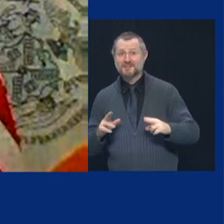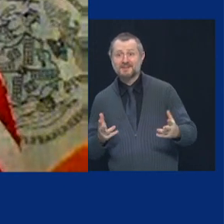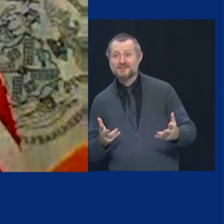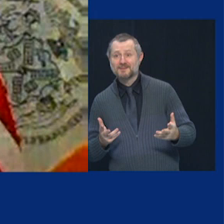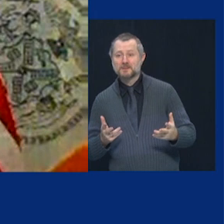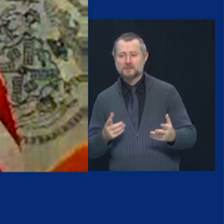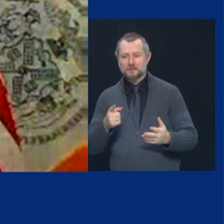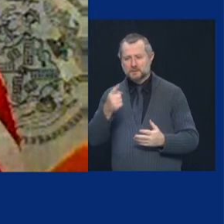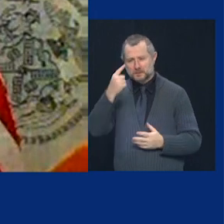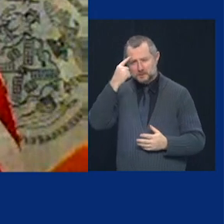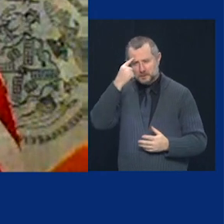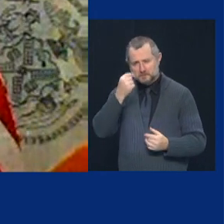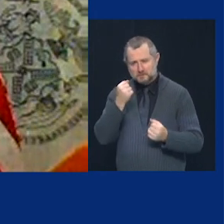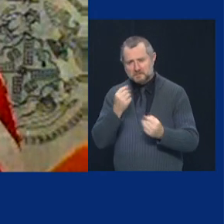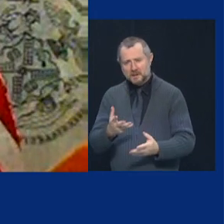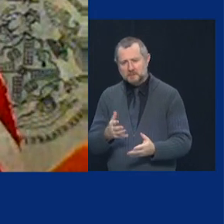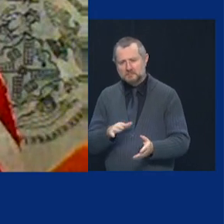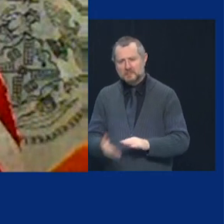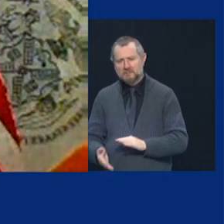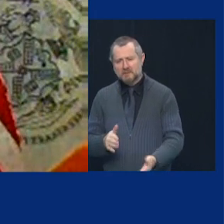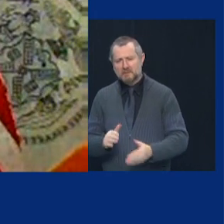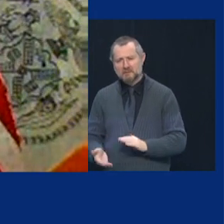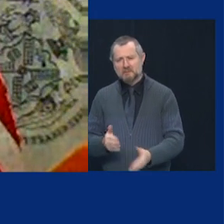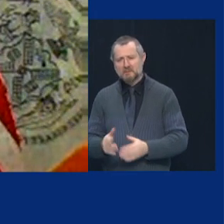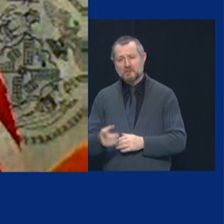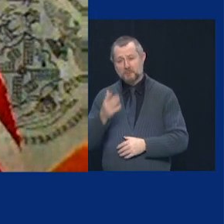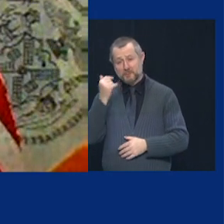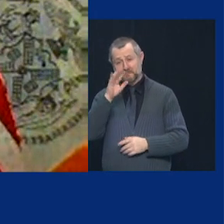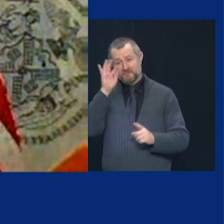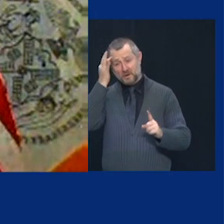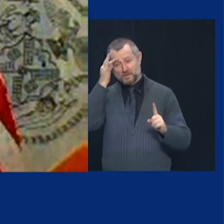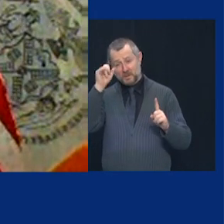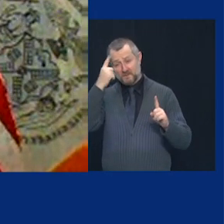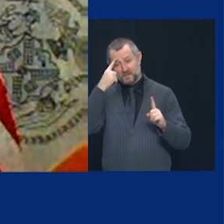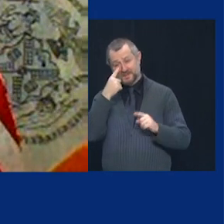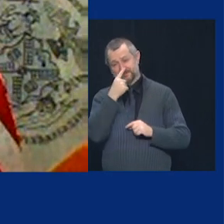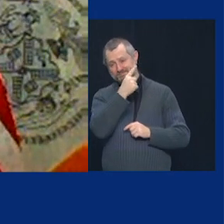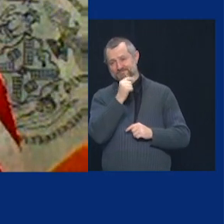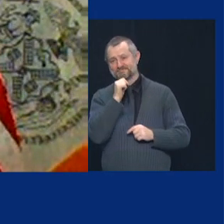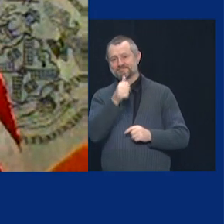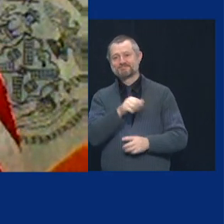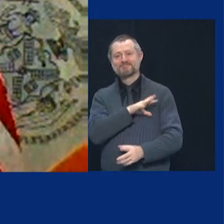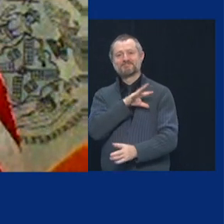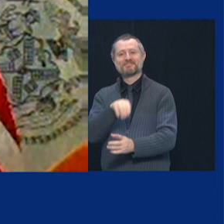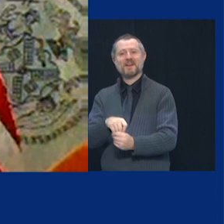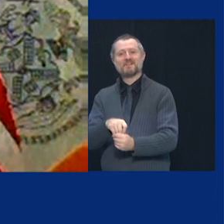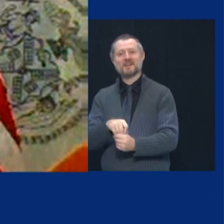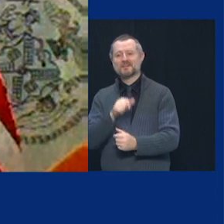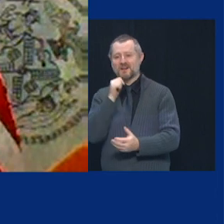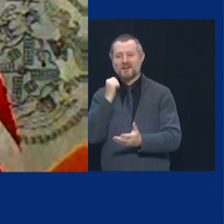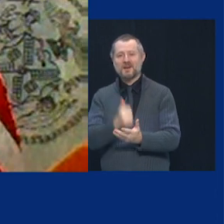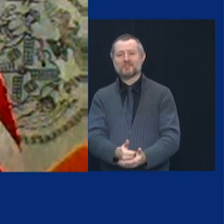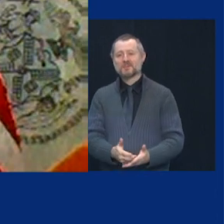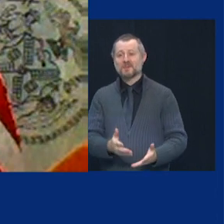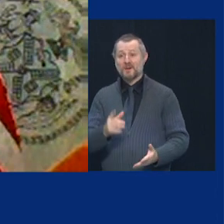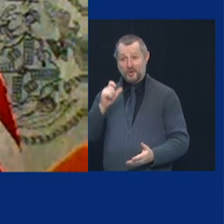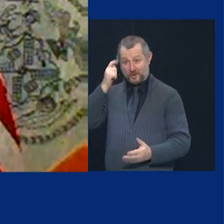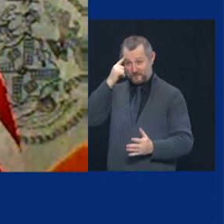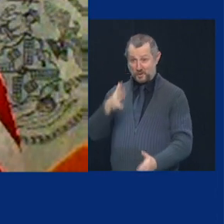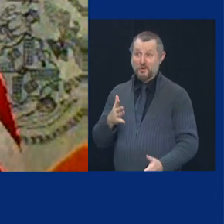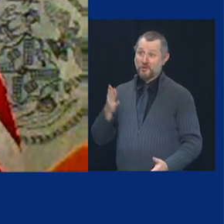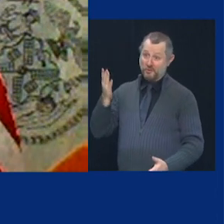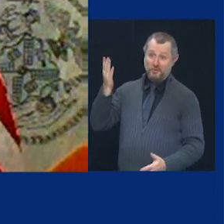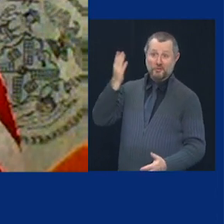lives that were lost because the federal government was missing in action and governor we all experienced